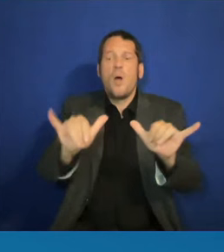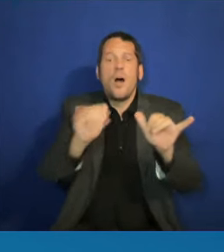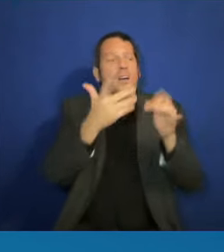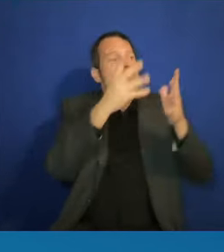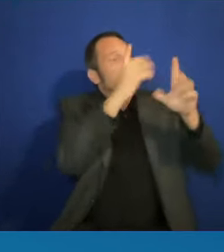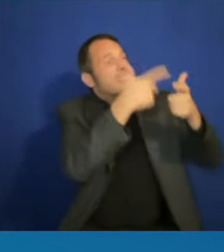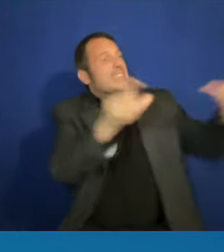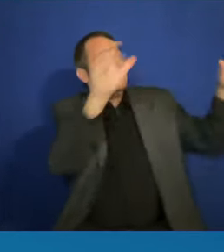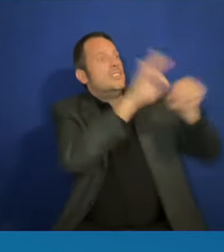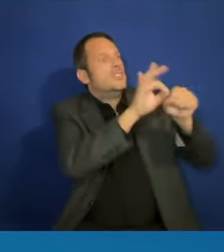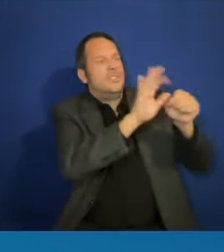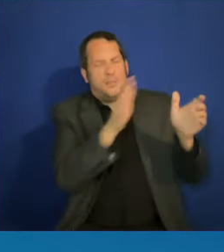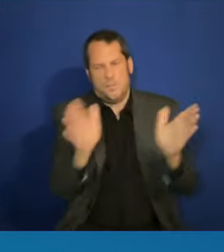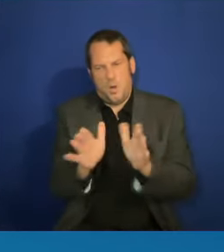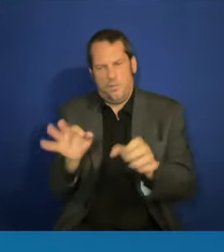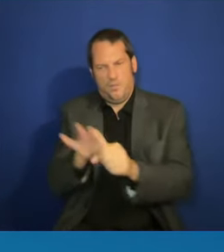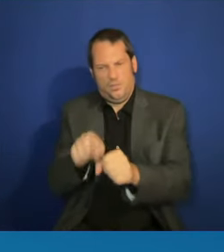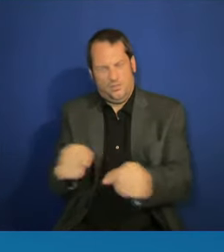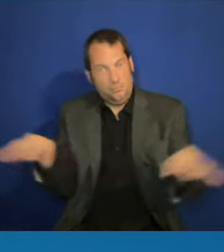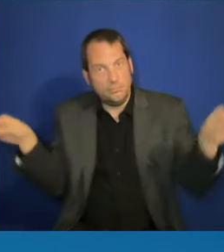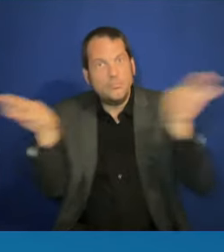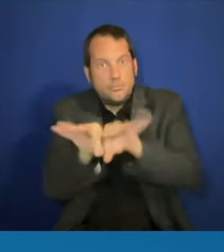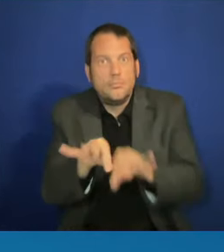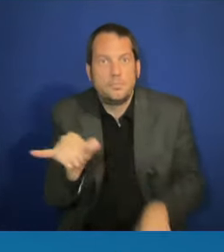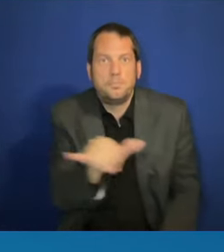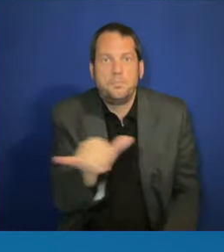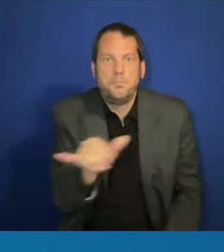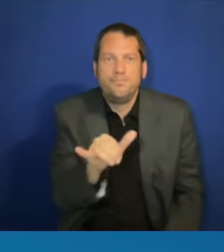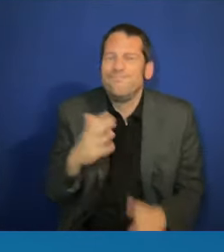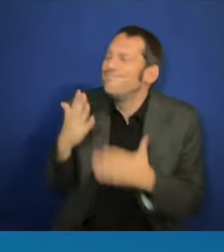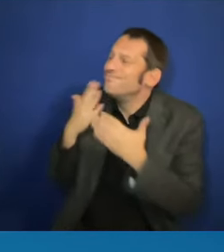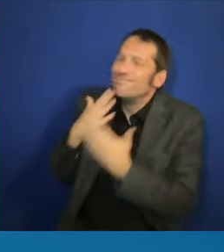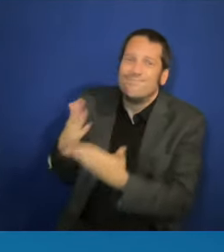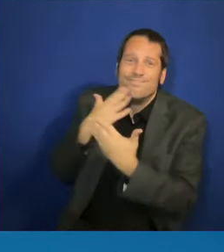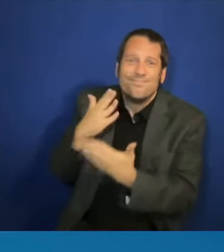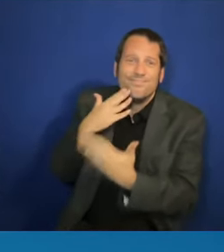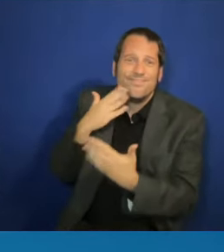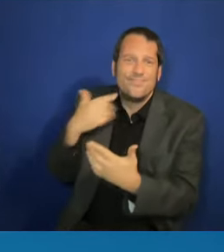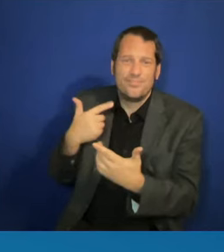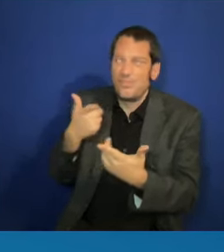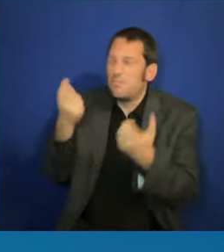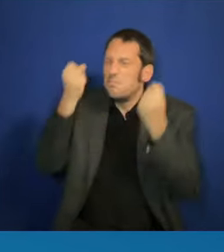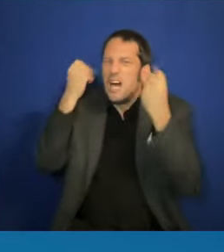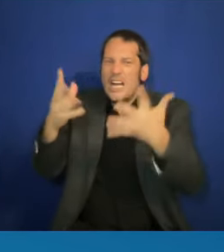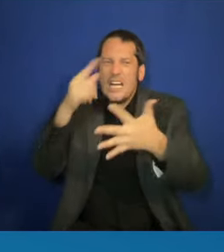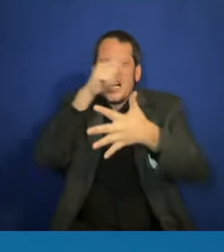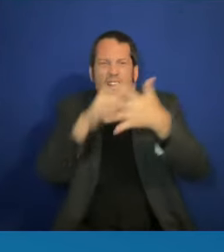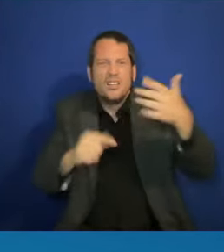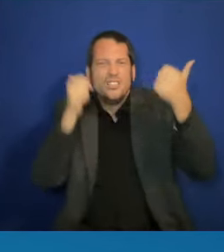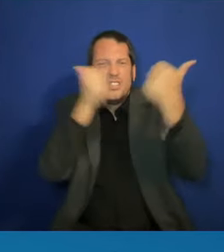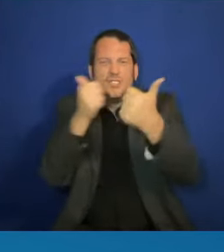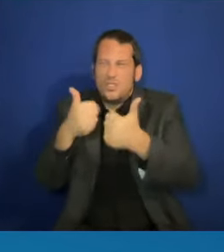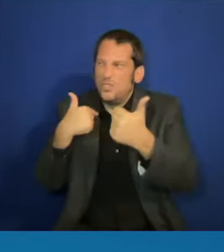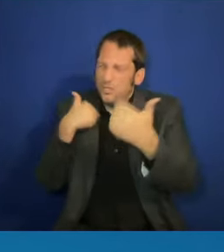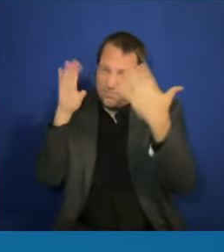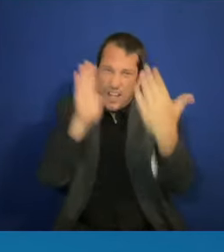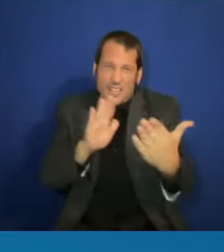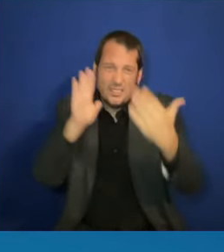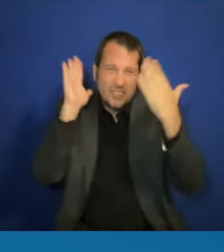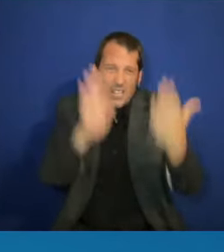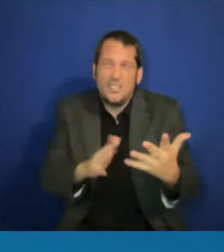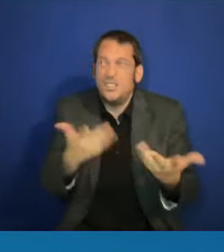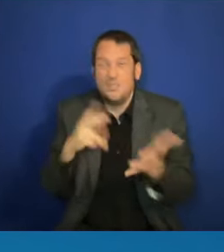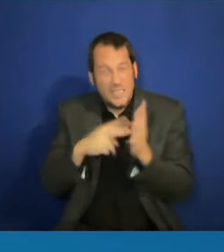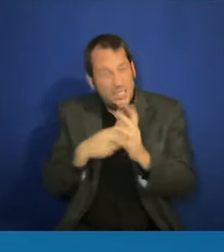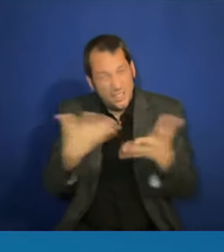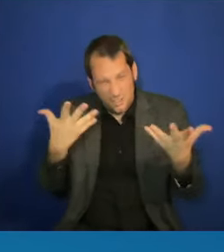challenges and have a lot of work to do. Now, what gives you optimism for the work ahead? I'll go back to where